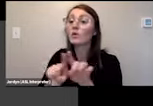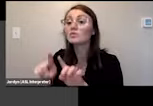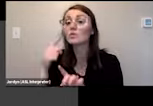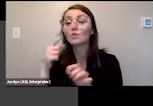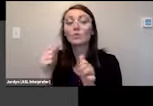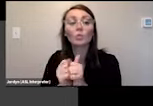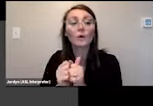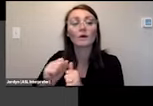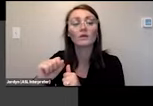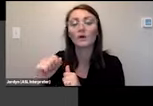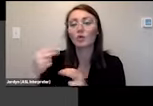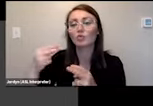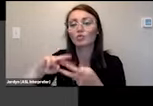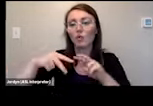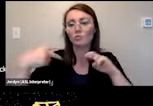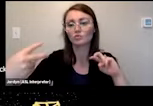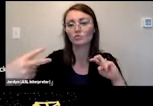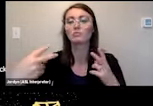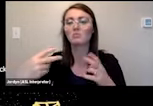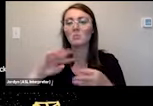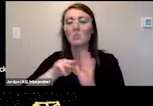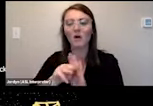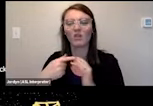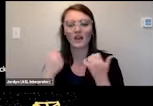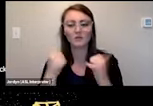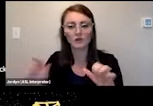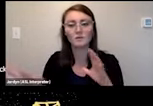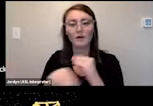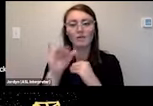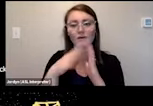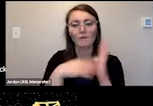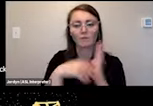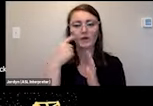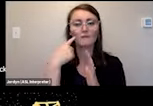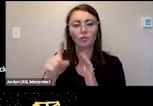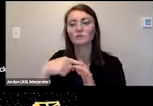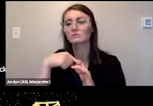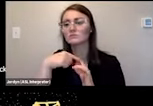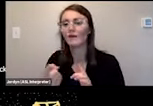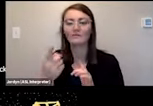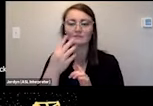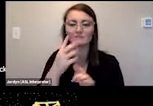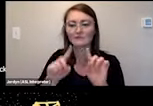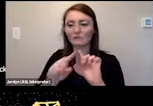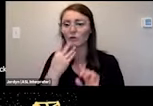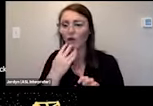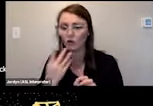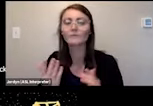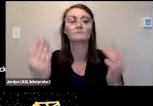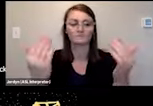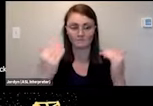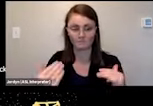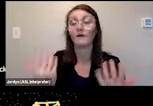differentiate between color and here is our contact info it's our final slide again so it's